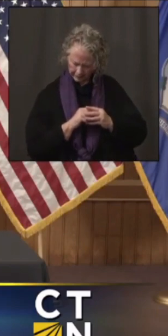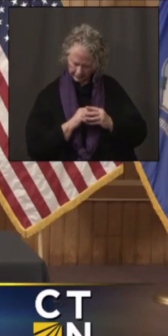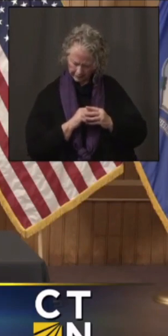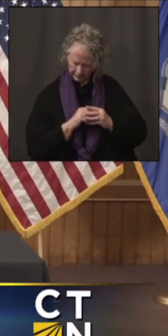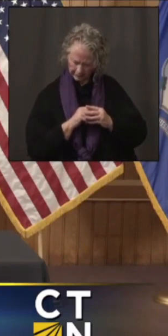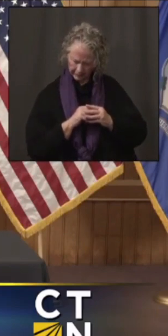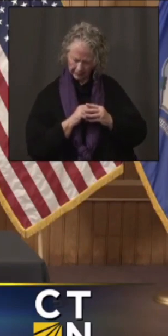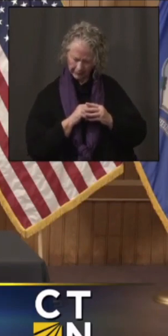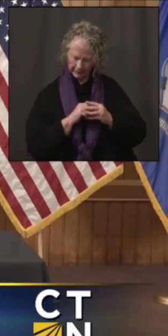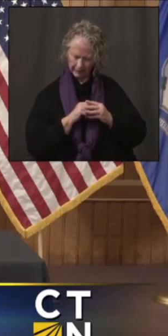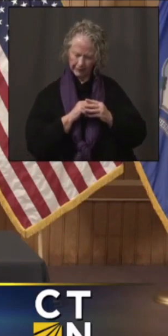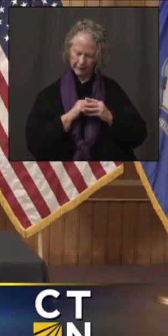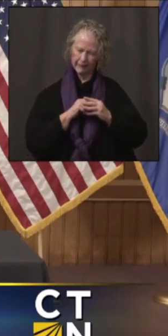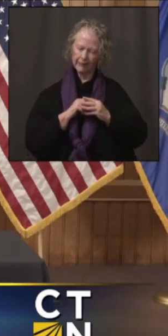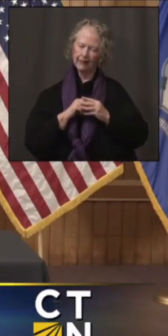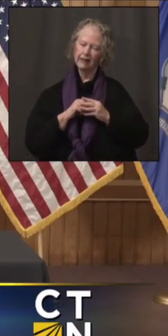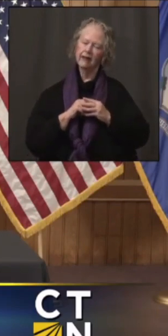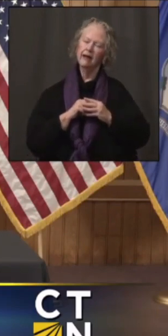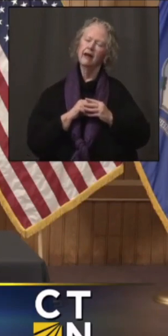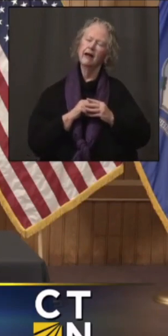I'm sorry. That one went out there.